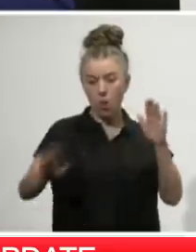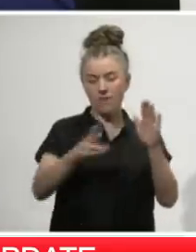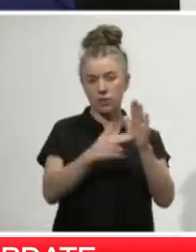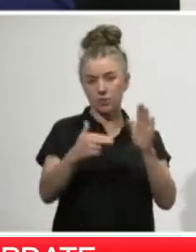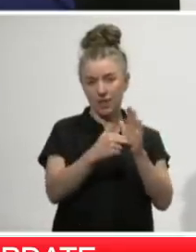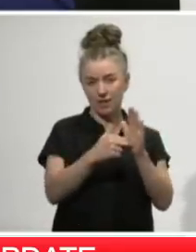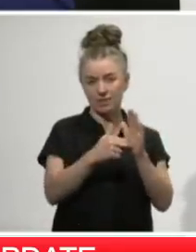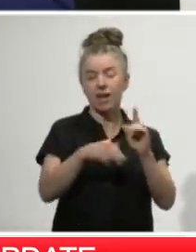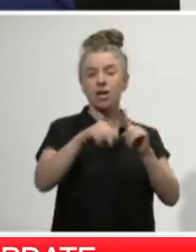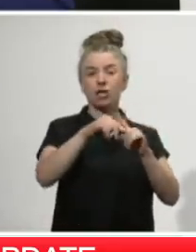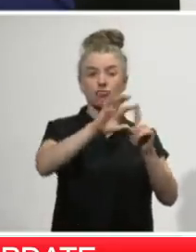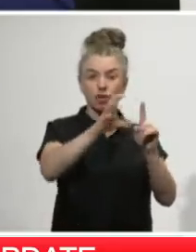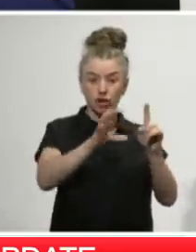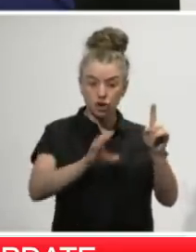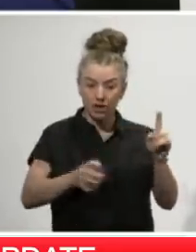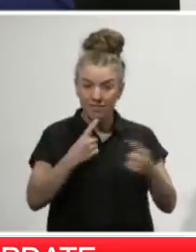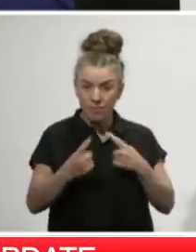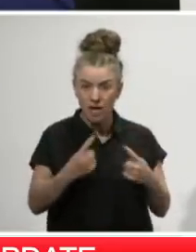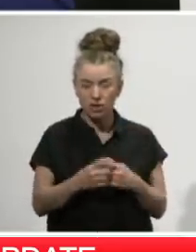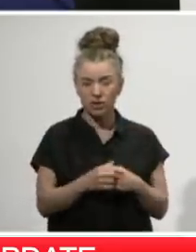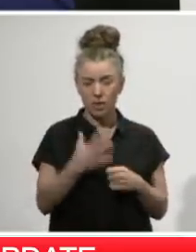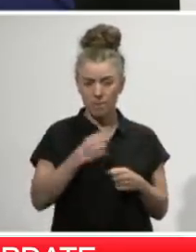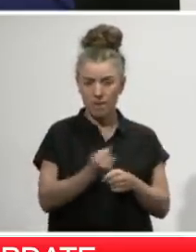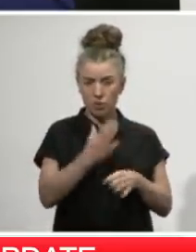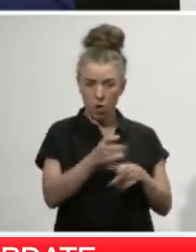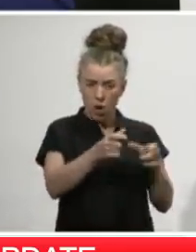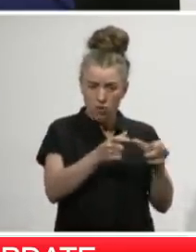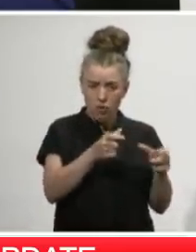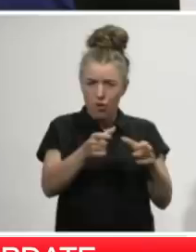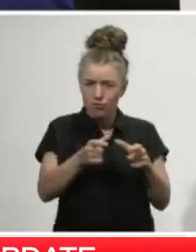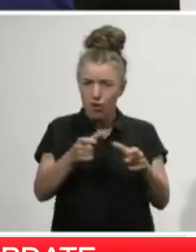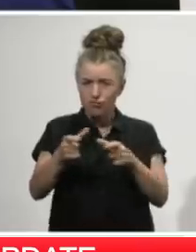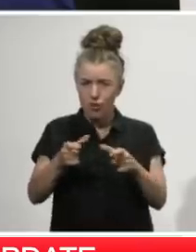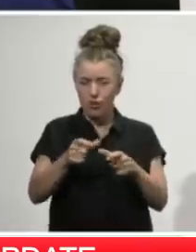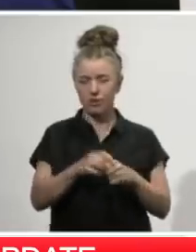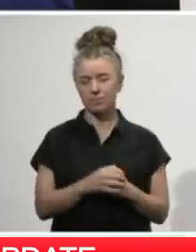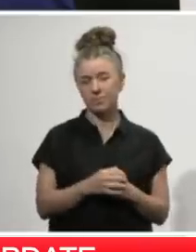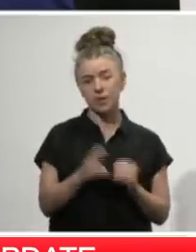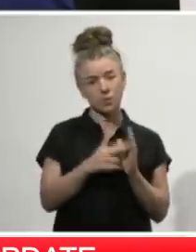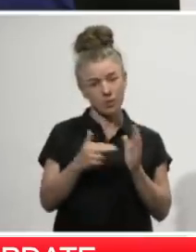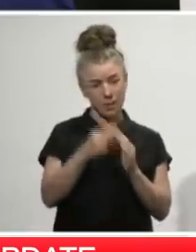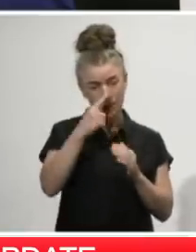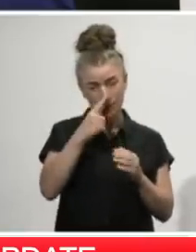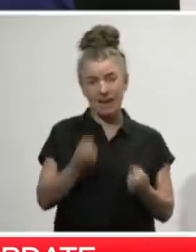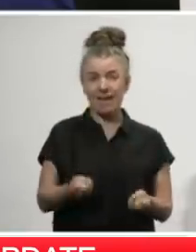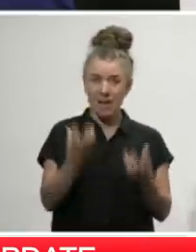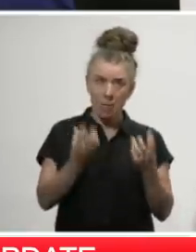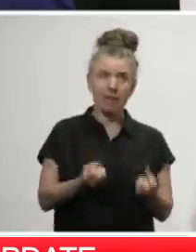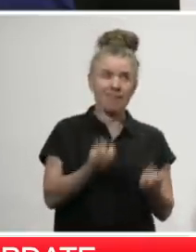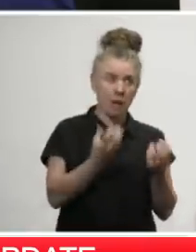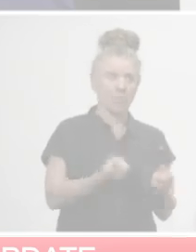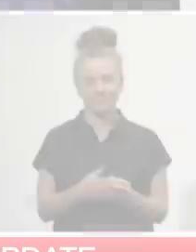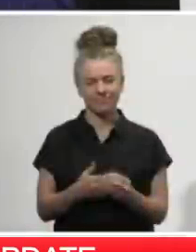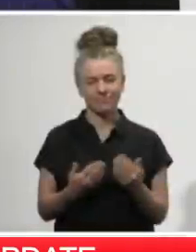to move out of Level 4 with confidence that we have communities spread under control and that the sacrifices made by New Zealanders will have paid